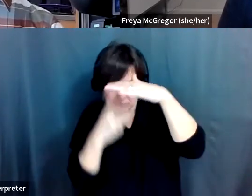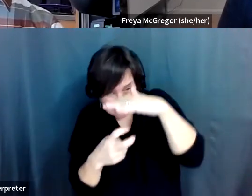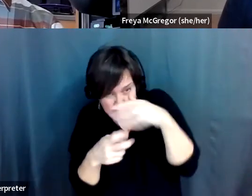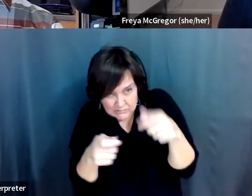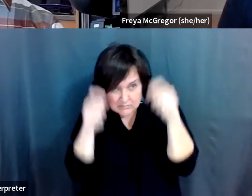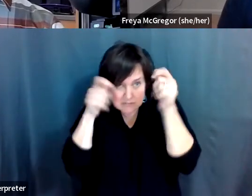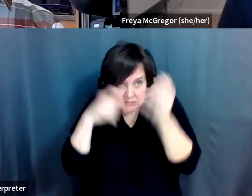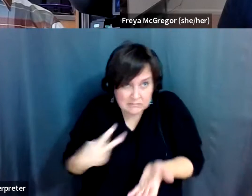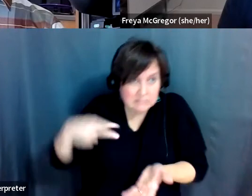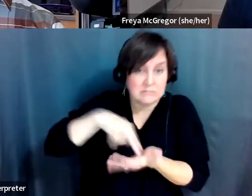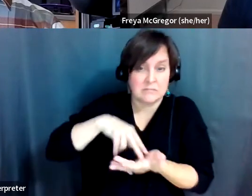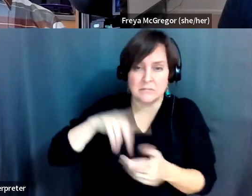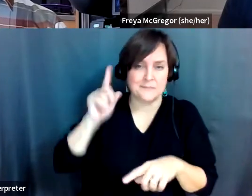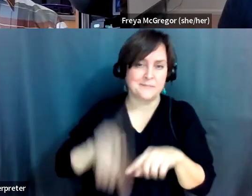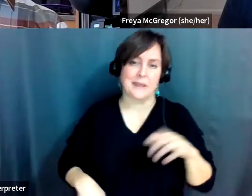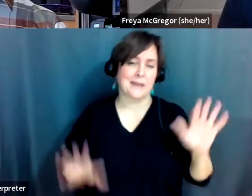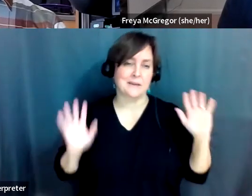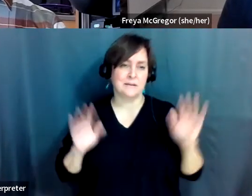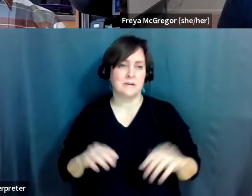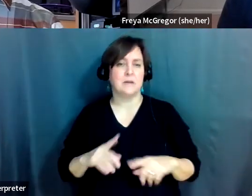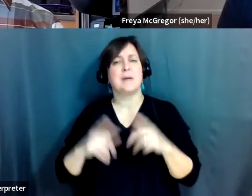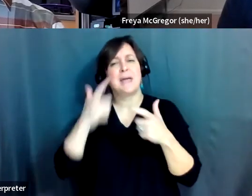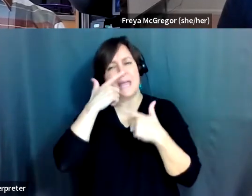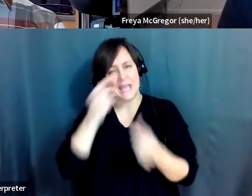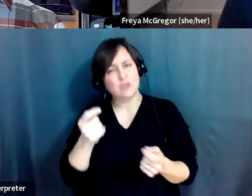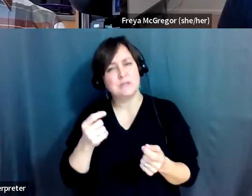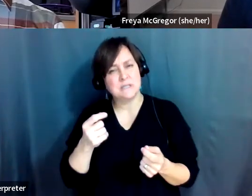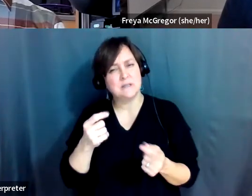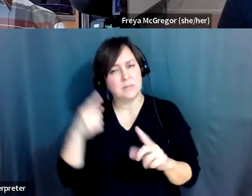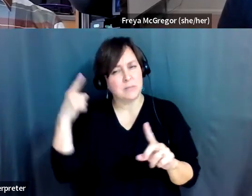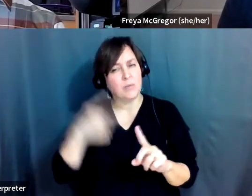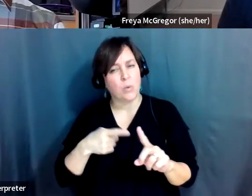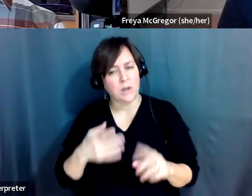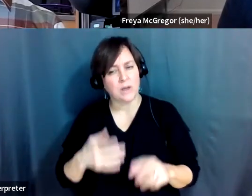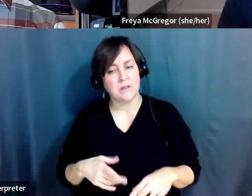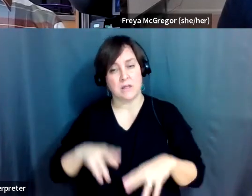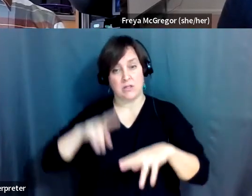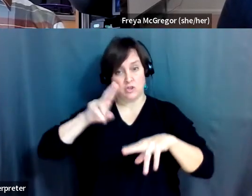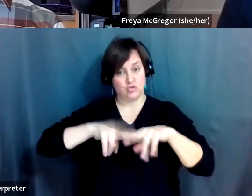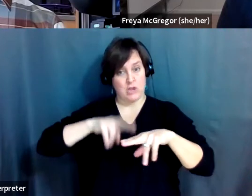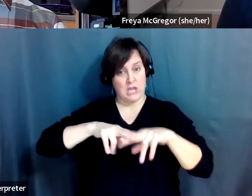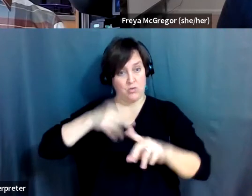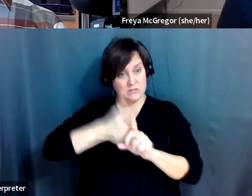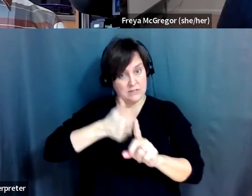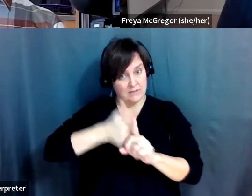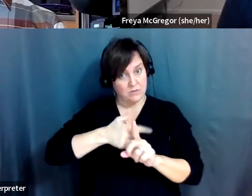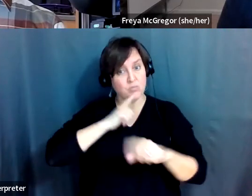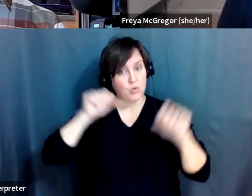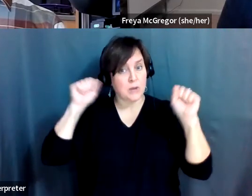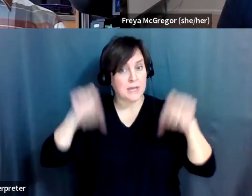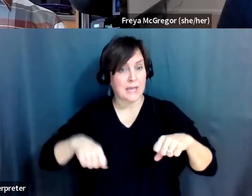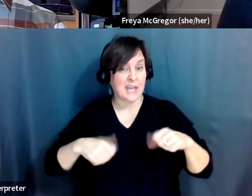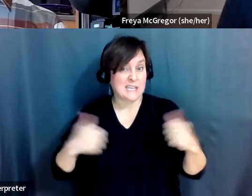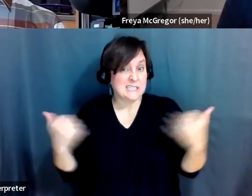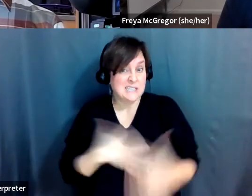get back up. So, um, but that's an interesting point. The, the, the chair can scare